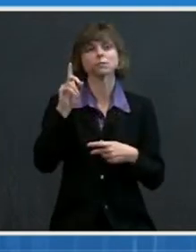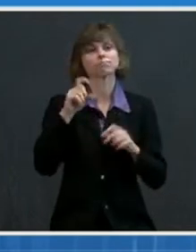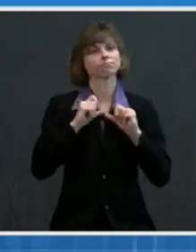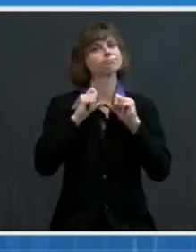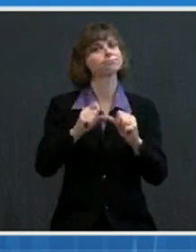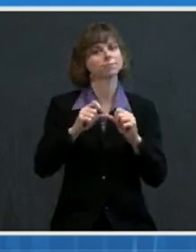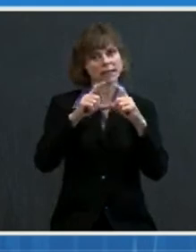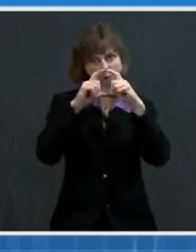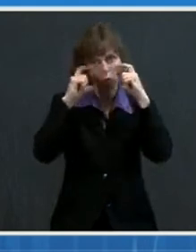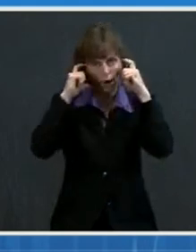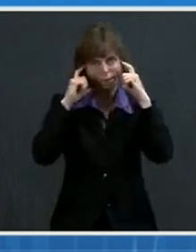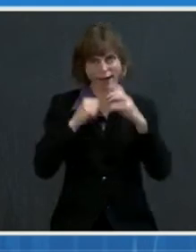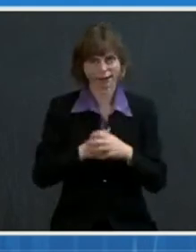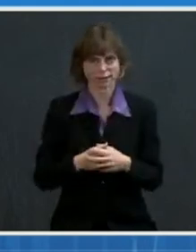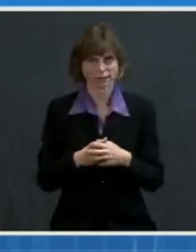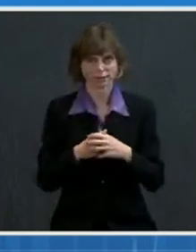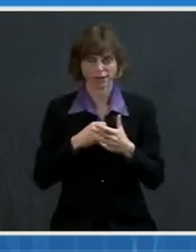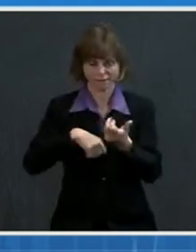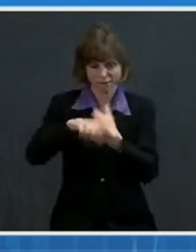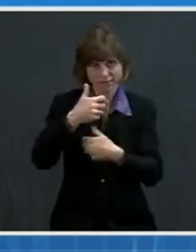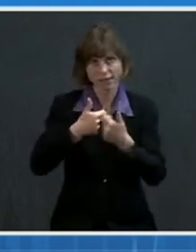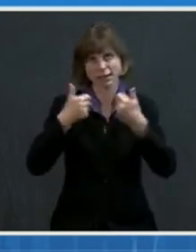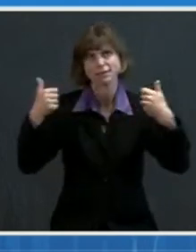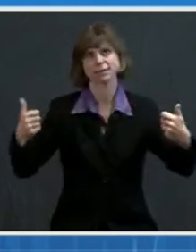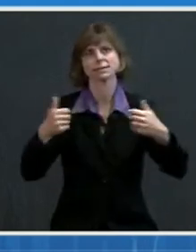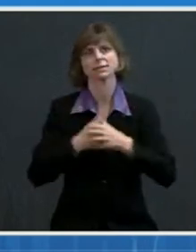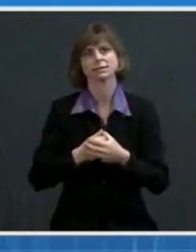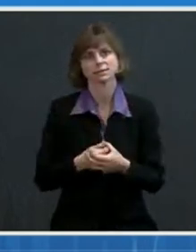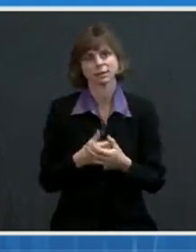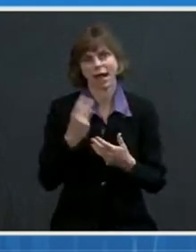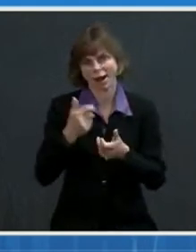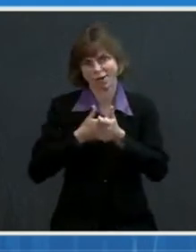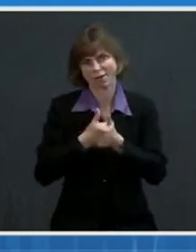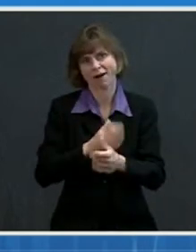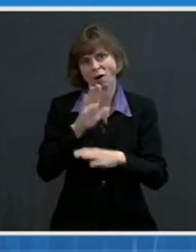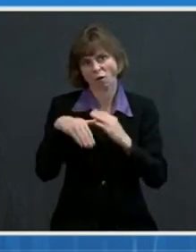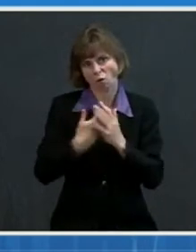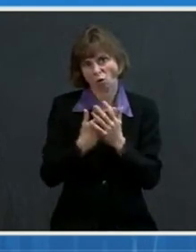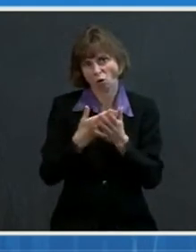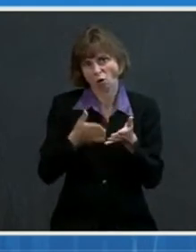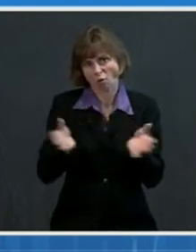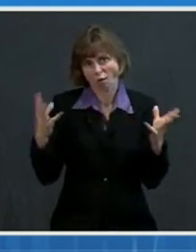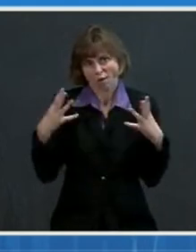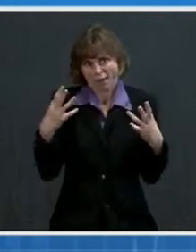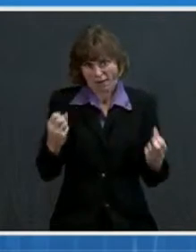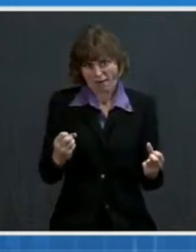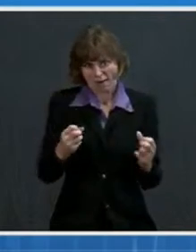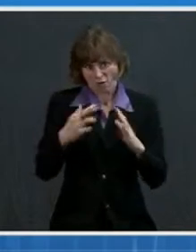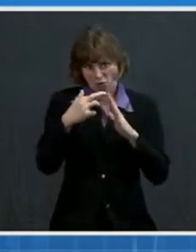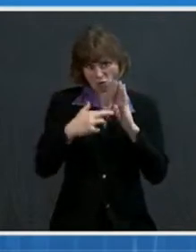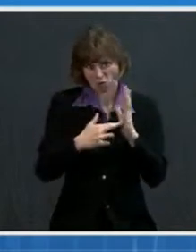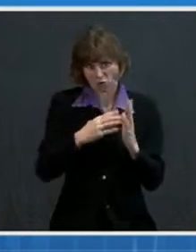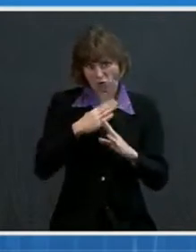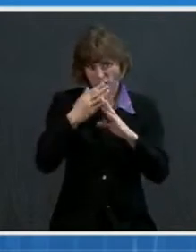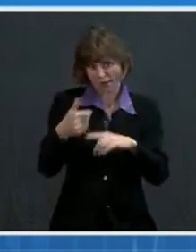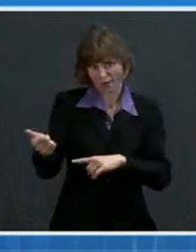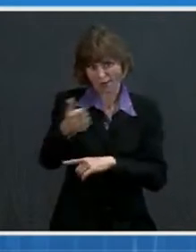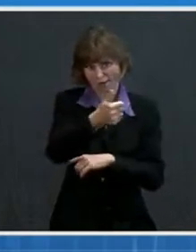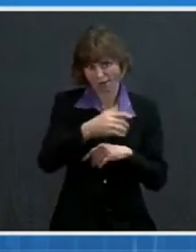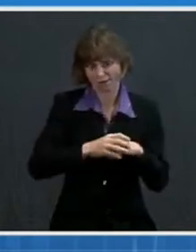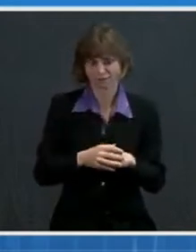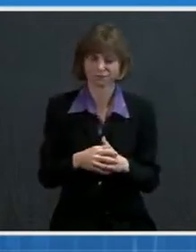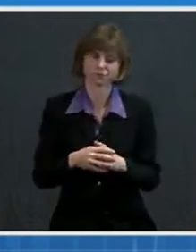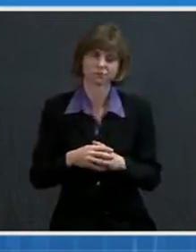-fitted mask, physically distance, and follow other public health measures to protect themselves as others. COVID-19